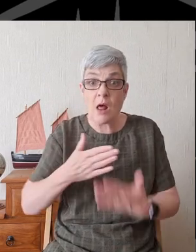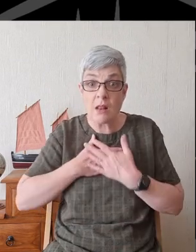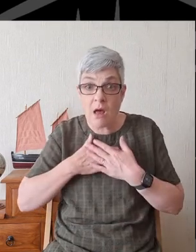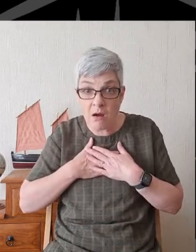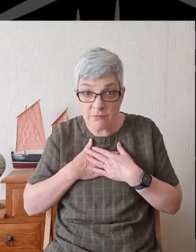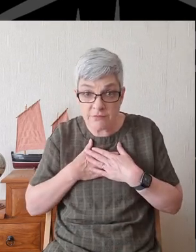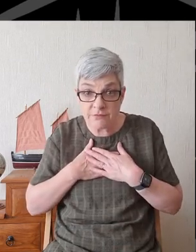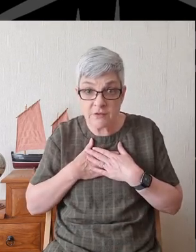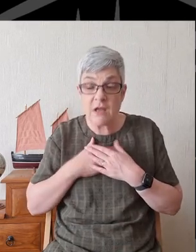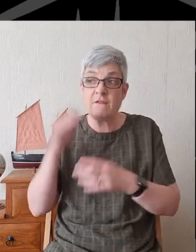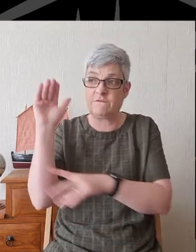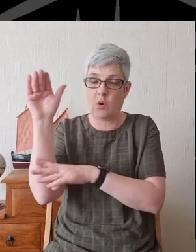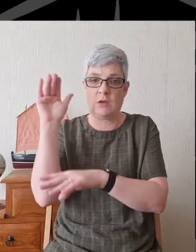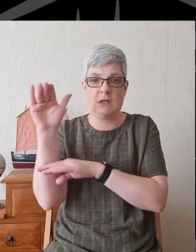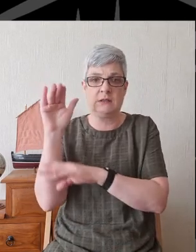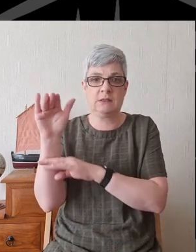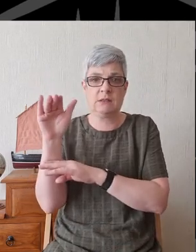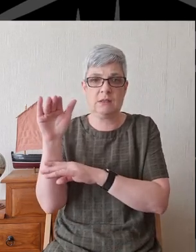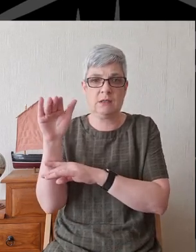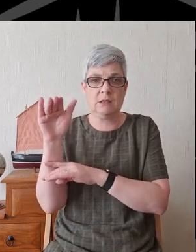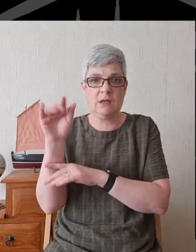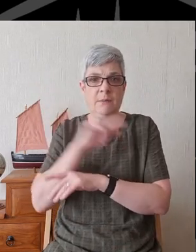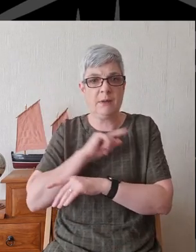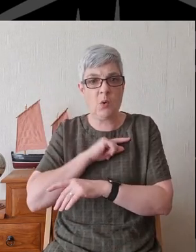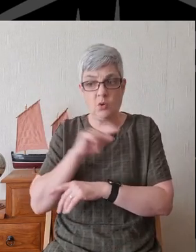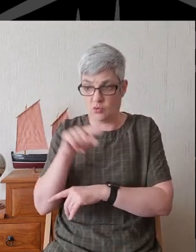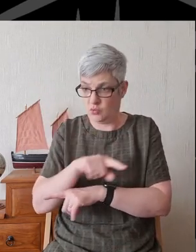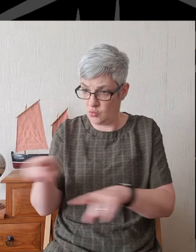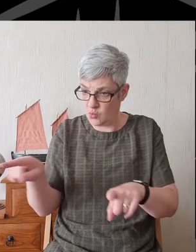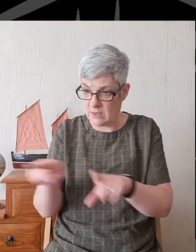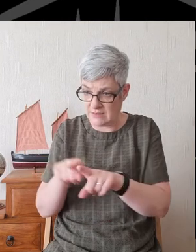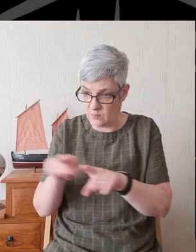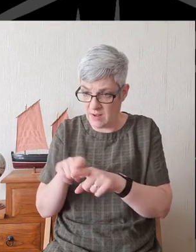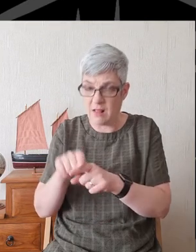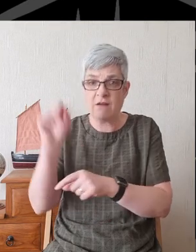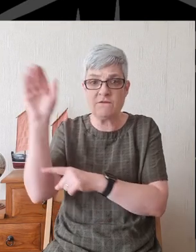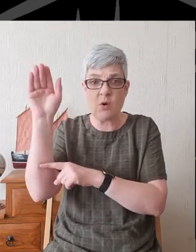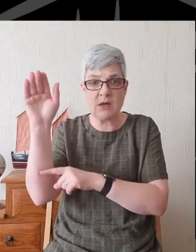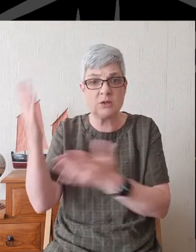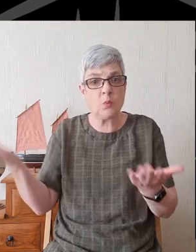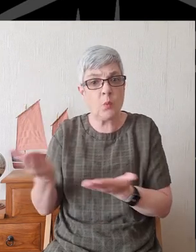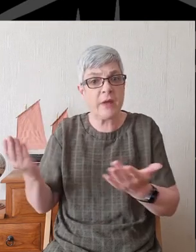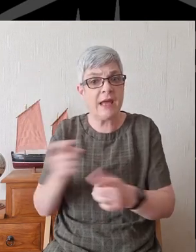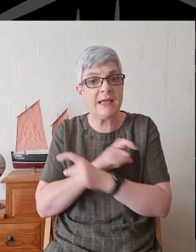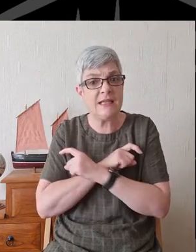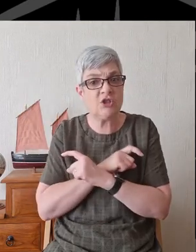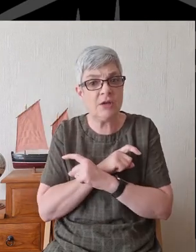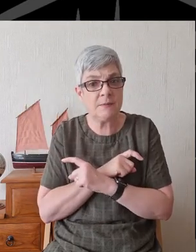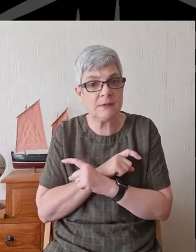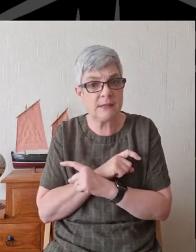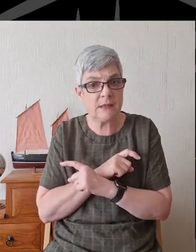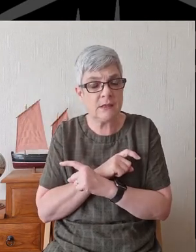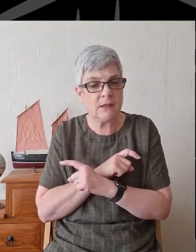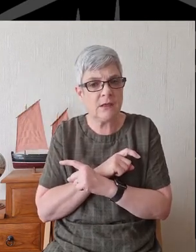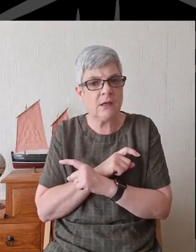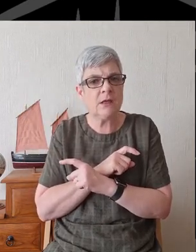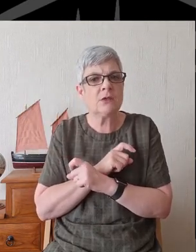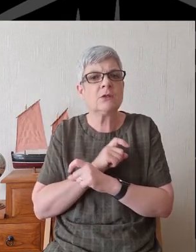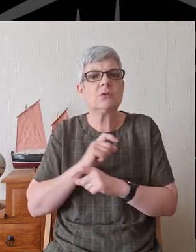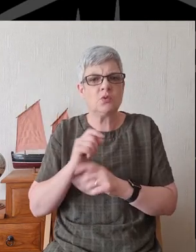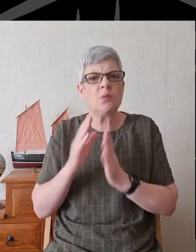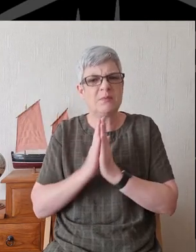are foreigners For you yourselves Were foreigners In Egypt And so we pray